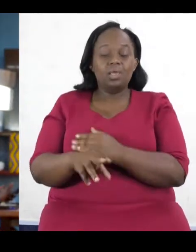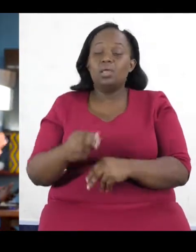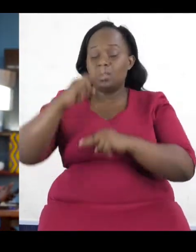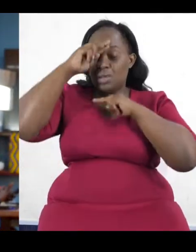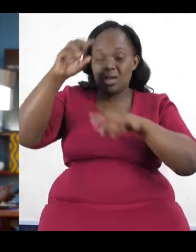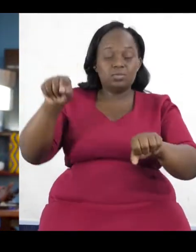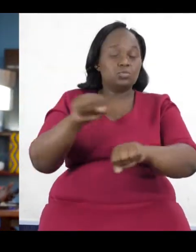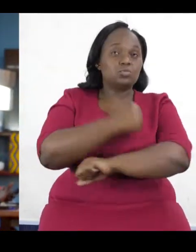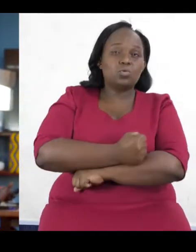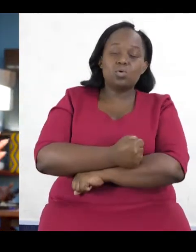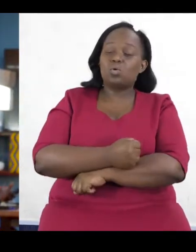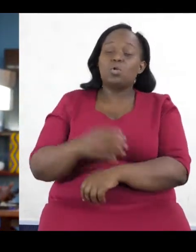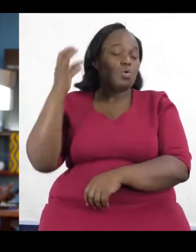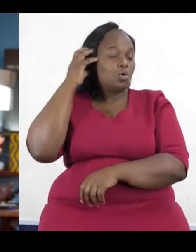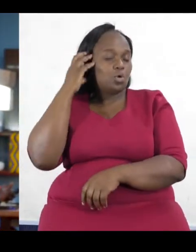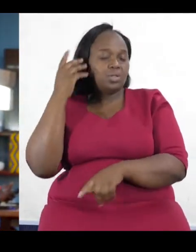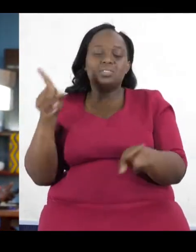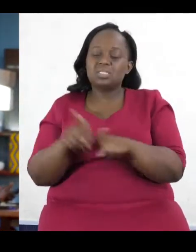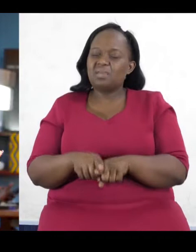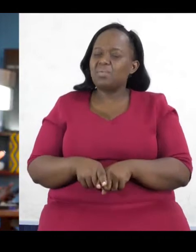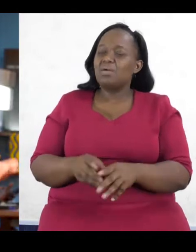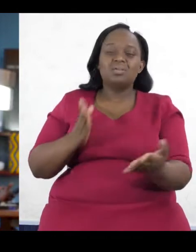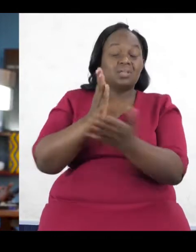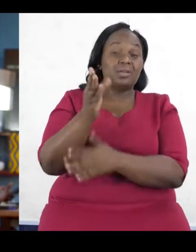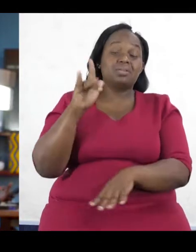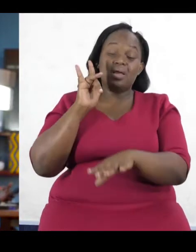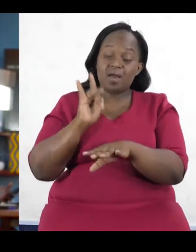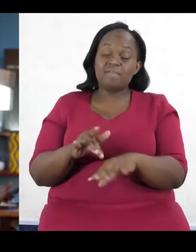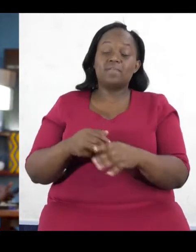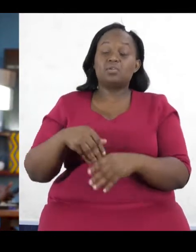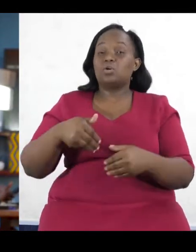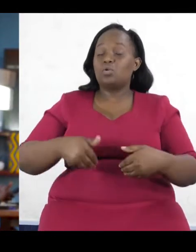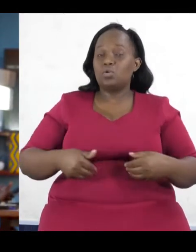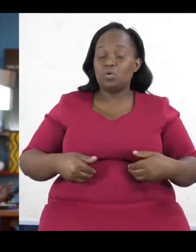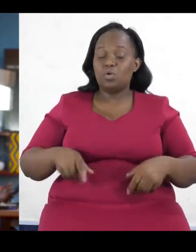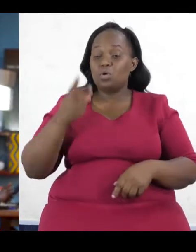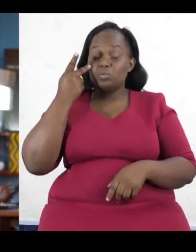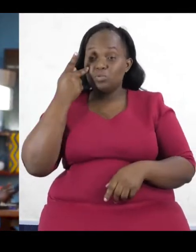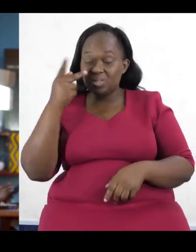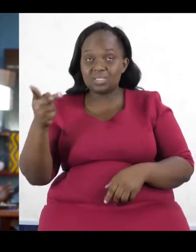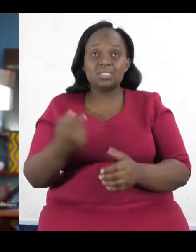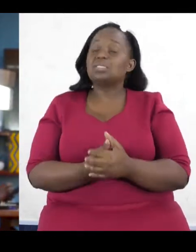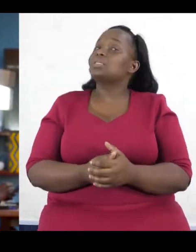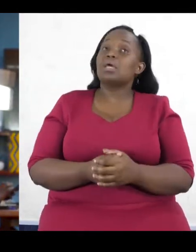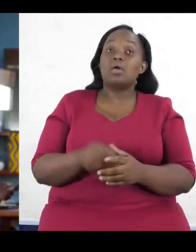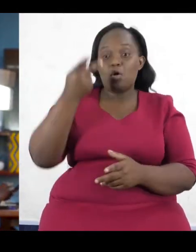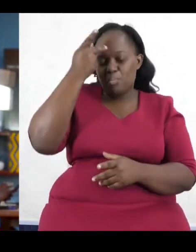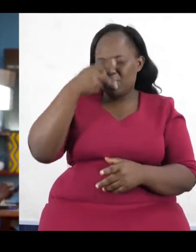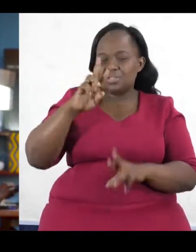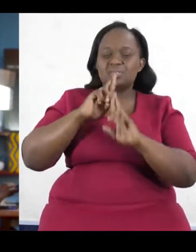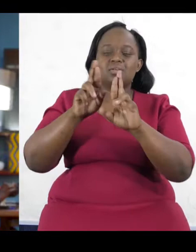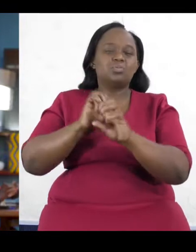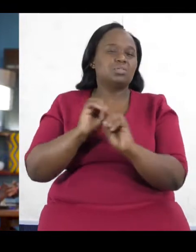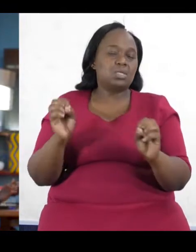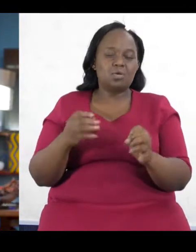level, are young people. So, we've seen the impact directly affect young people, and we have seen policies not respond to these needs over the last few years.